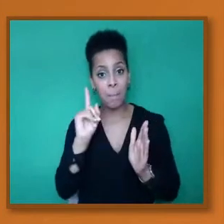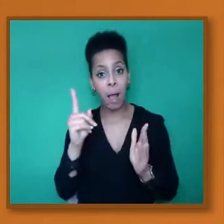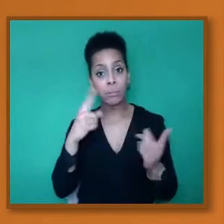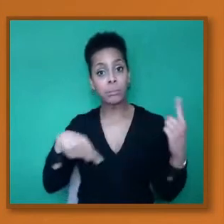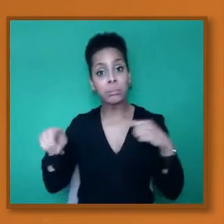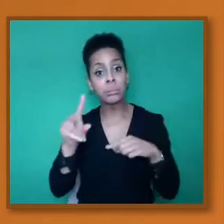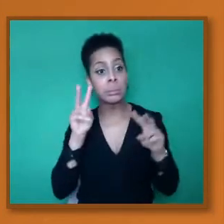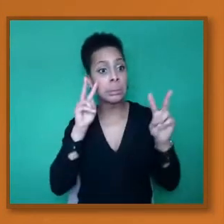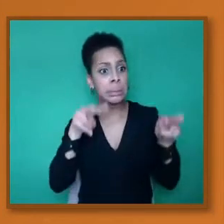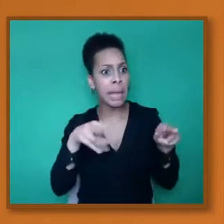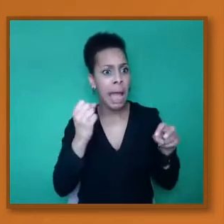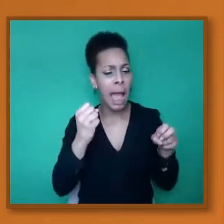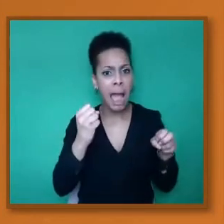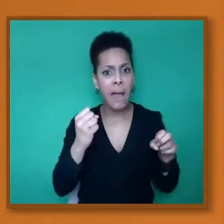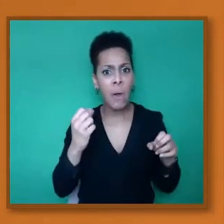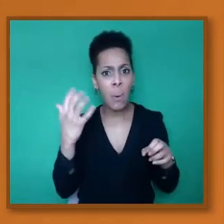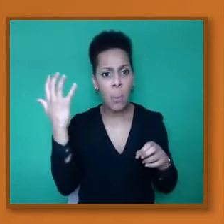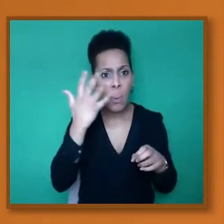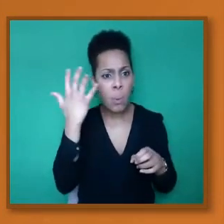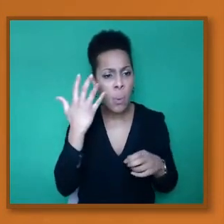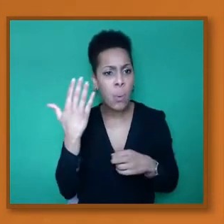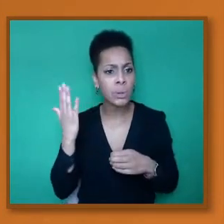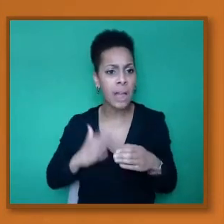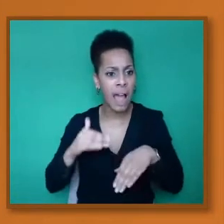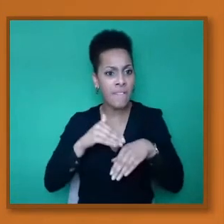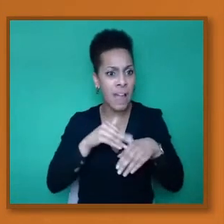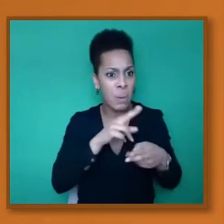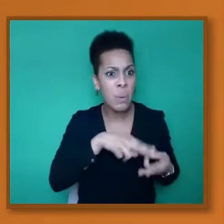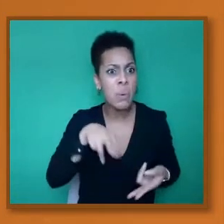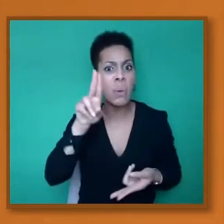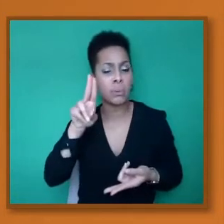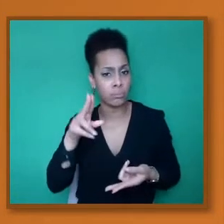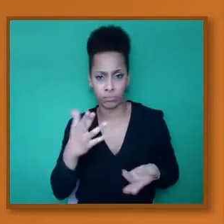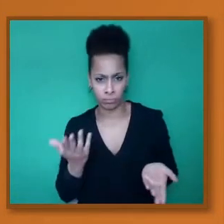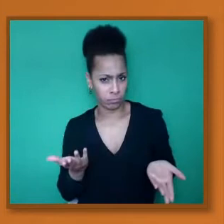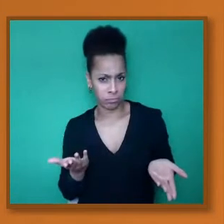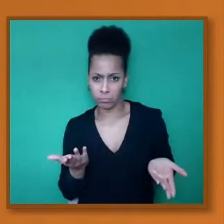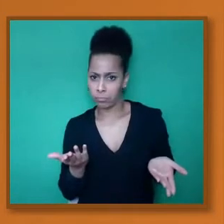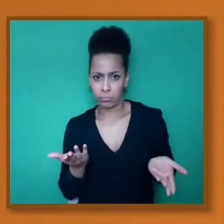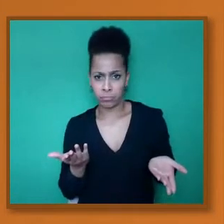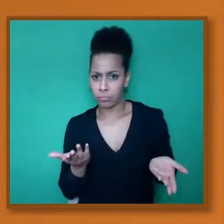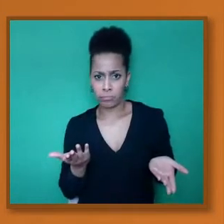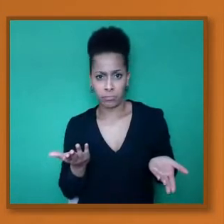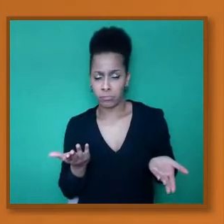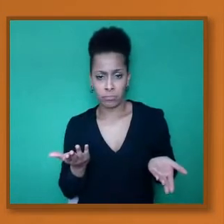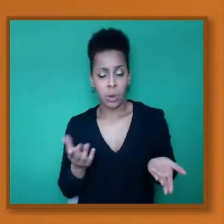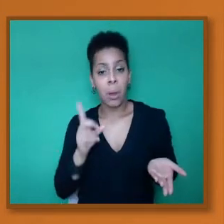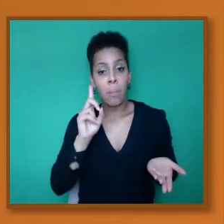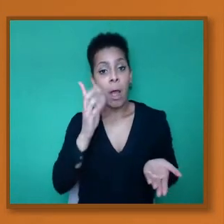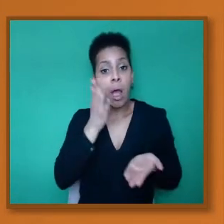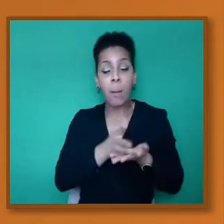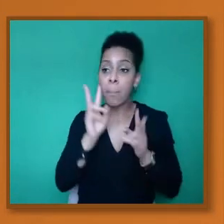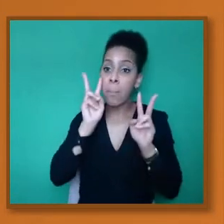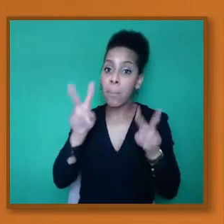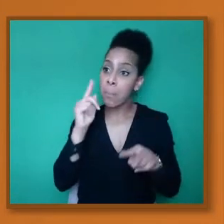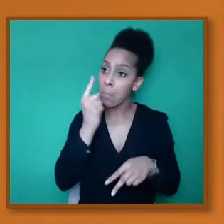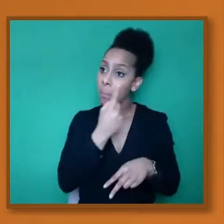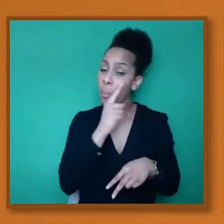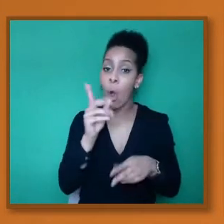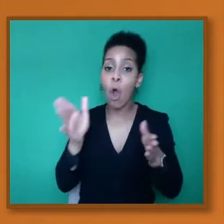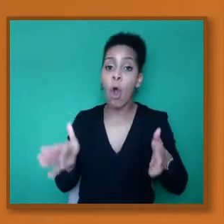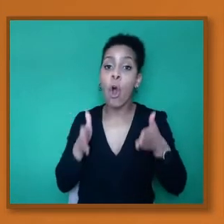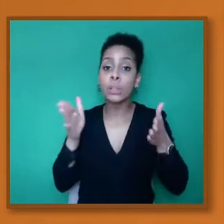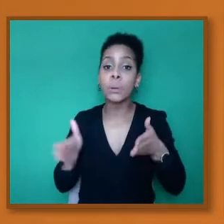side effects being reported. But what we are seeing is a reduction in hospital admissions and we're seeing a